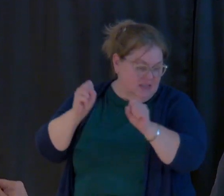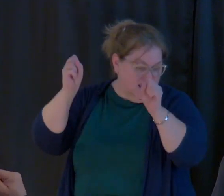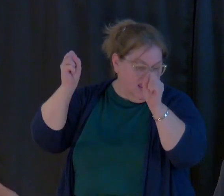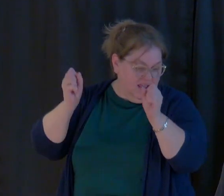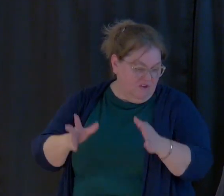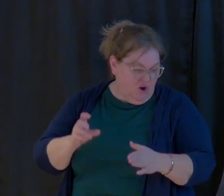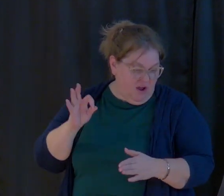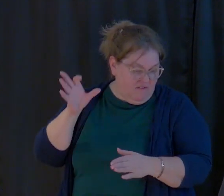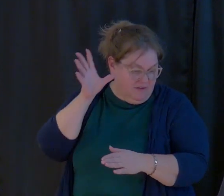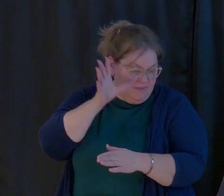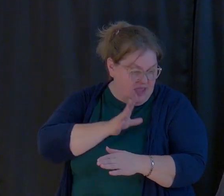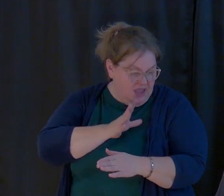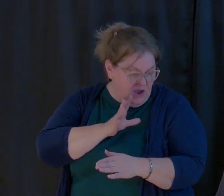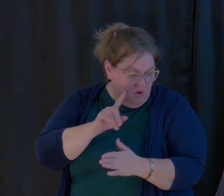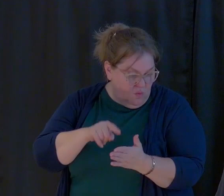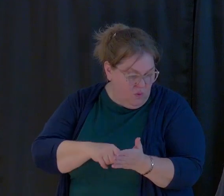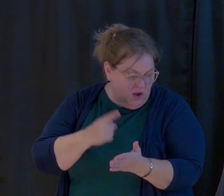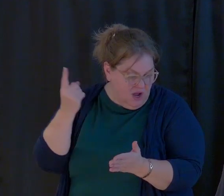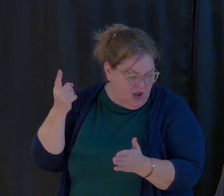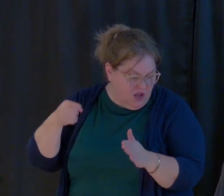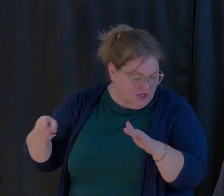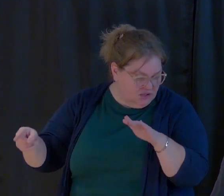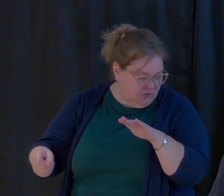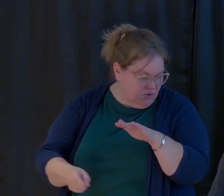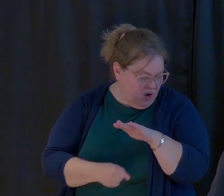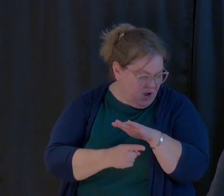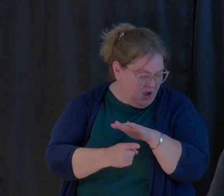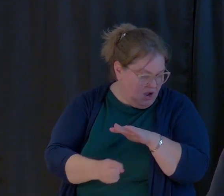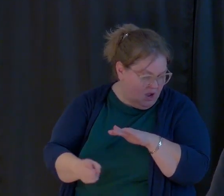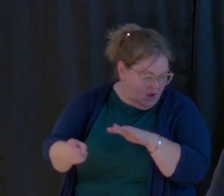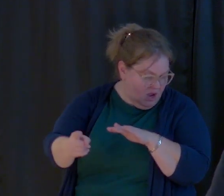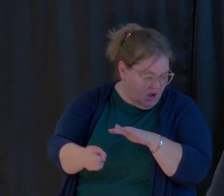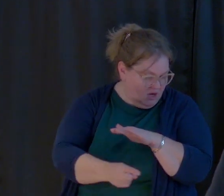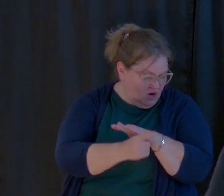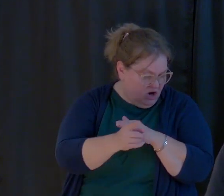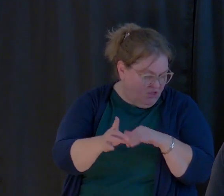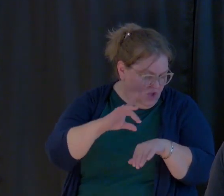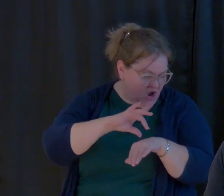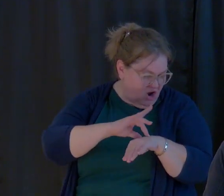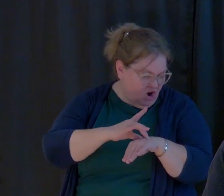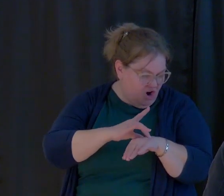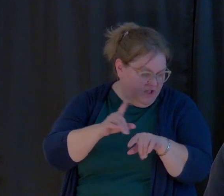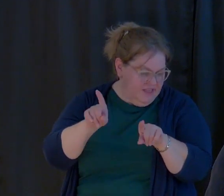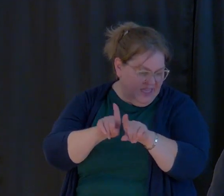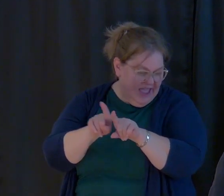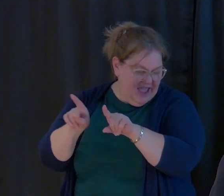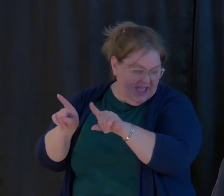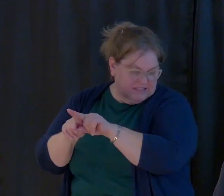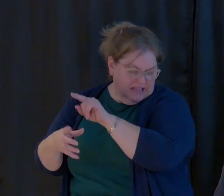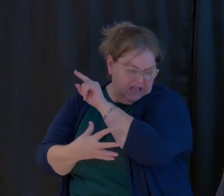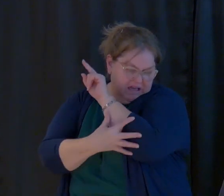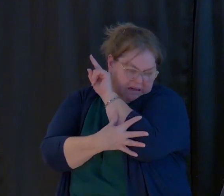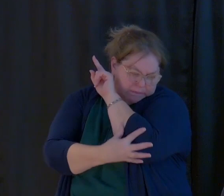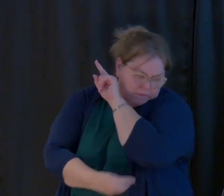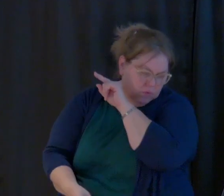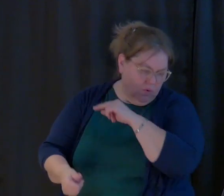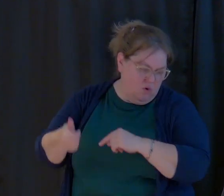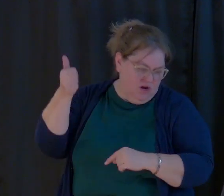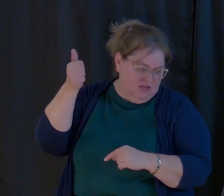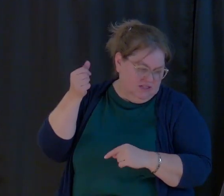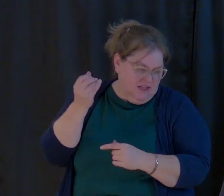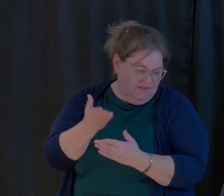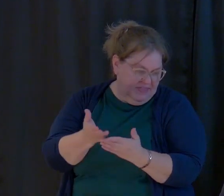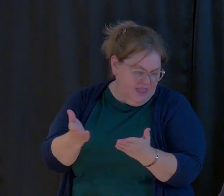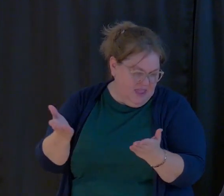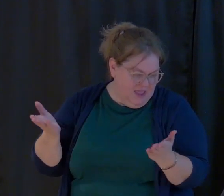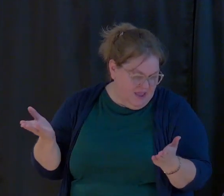of man, once wandered on earth as the poorest of them.